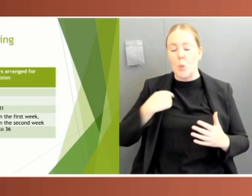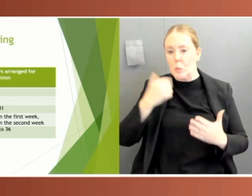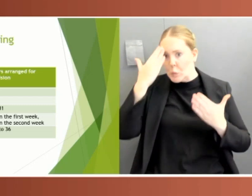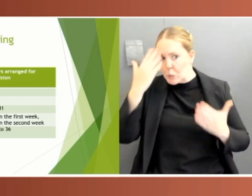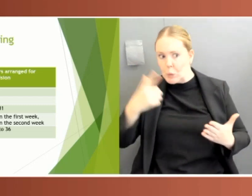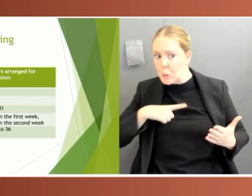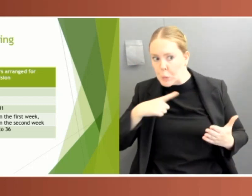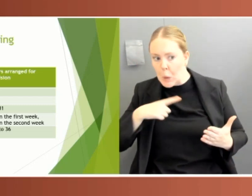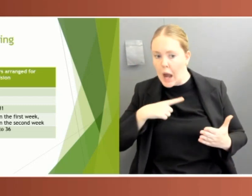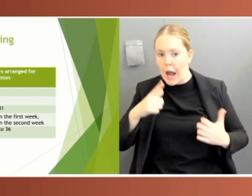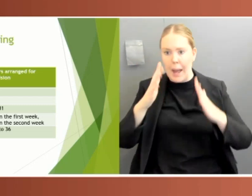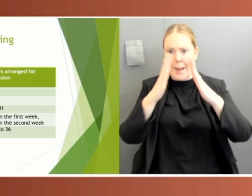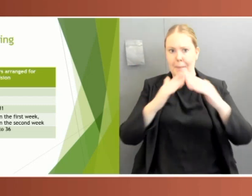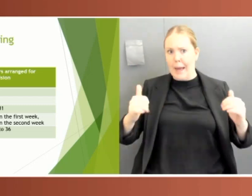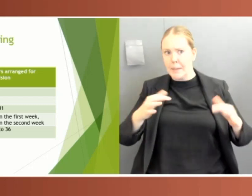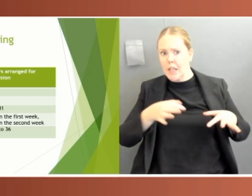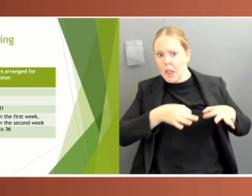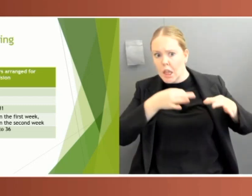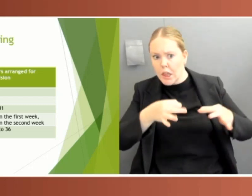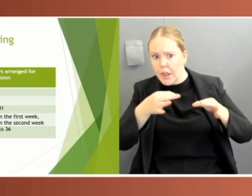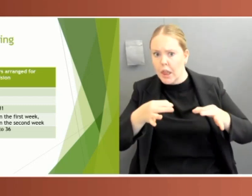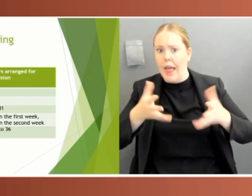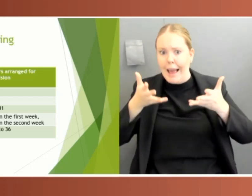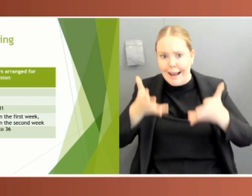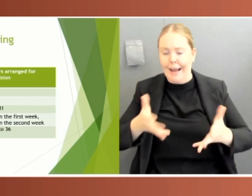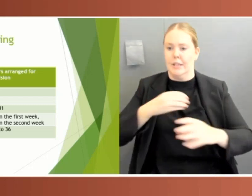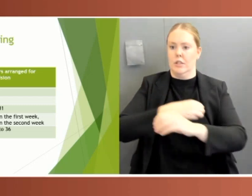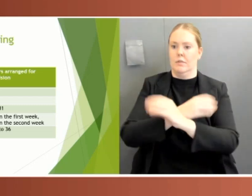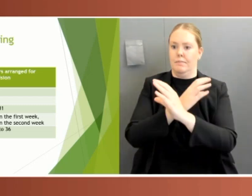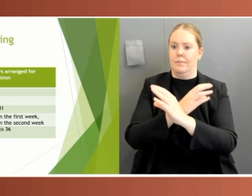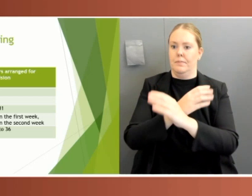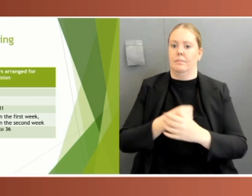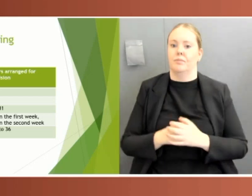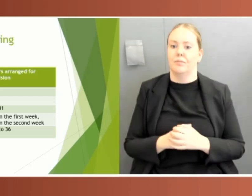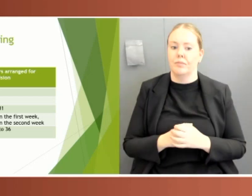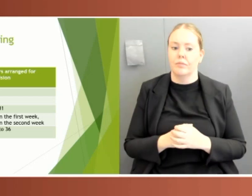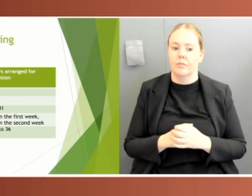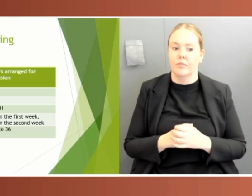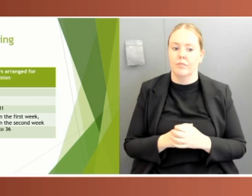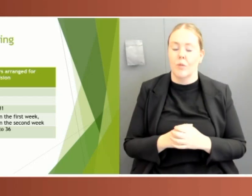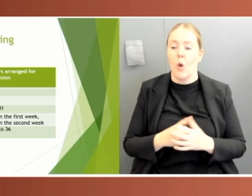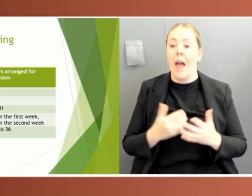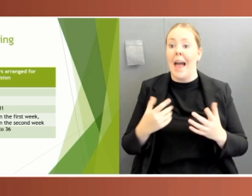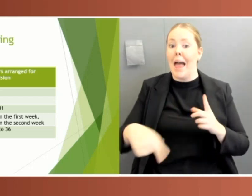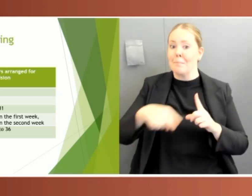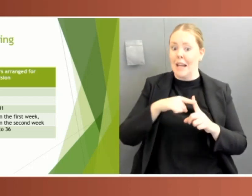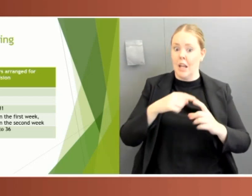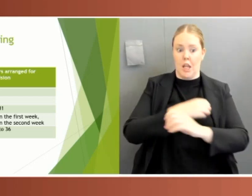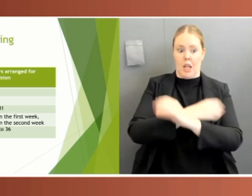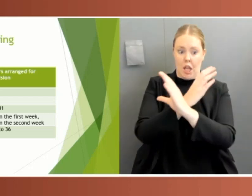And in any case, as we noted, the problems caused by this delay were amplified by the restrictions placed on their attendance or their participation by remote members.